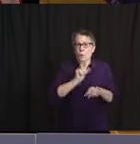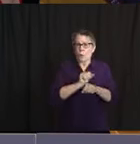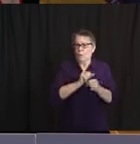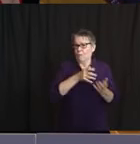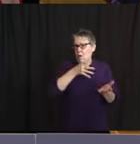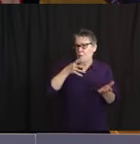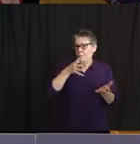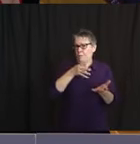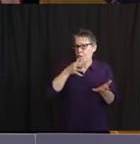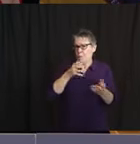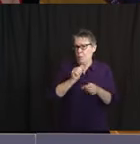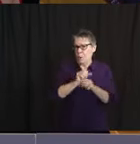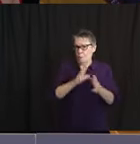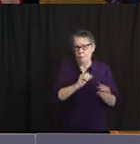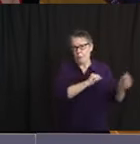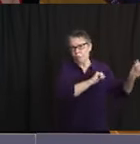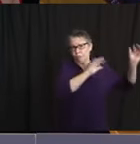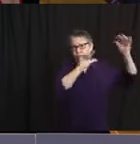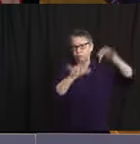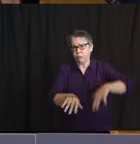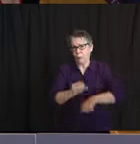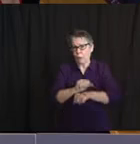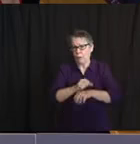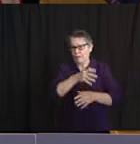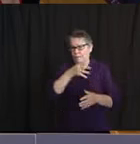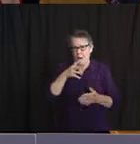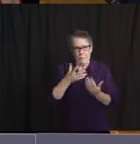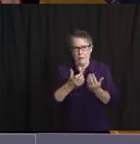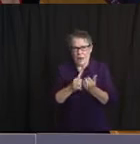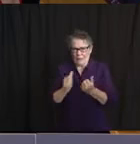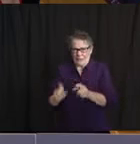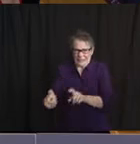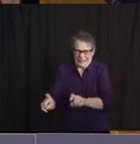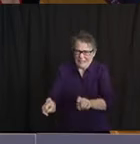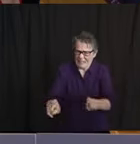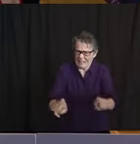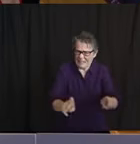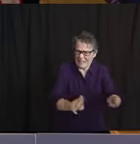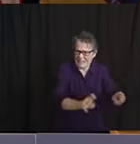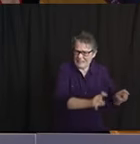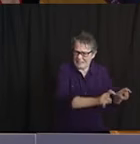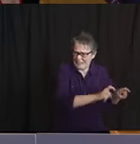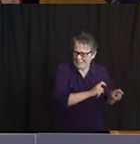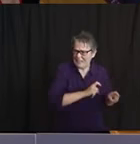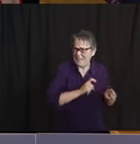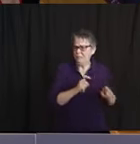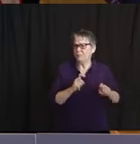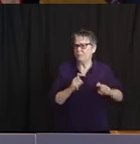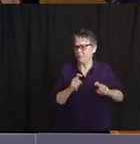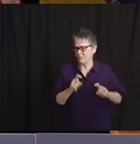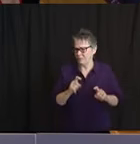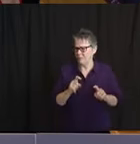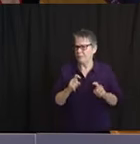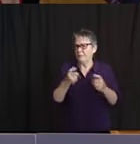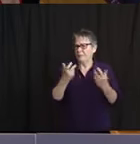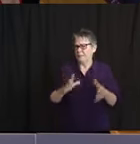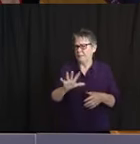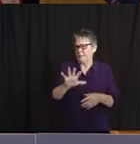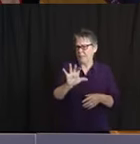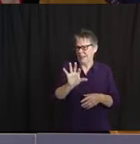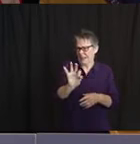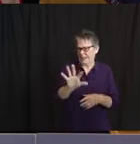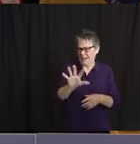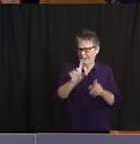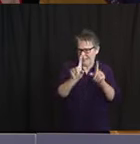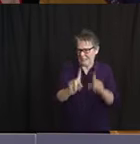farms to test their workers. So far, 595 individuals have been tested at 16 farms